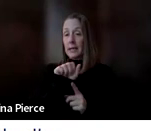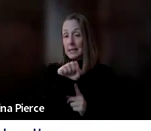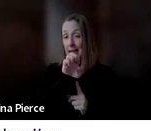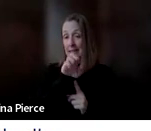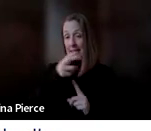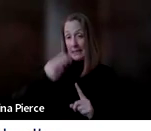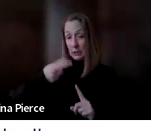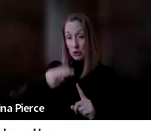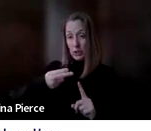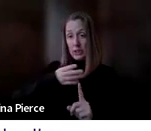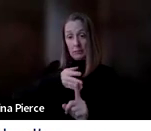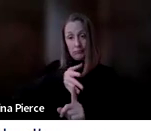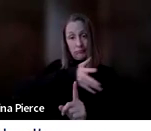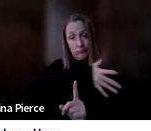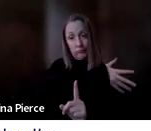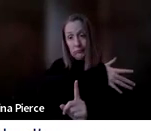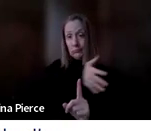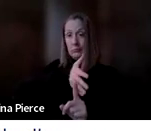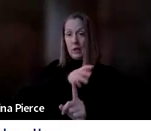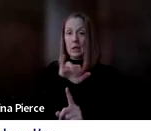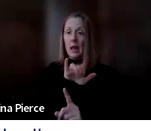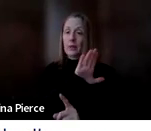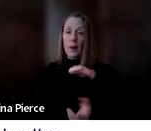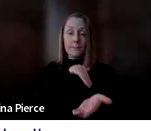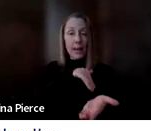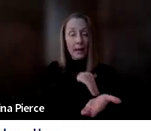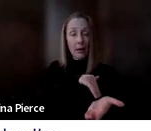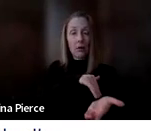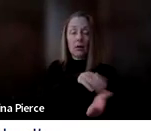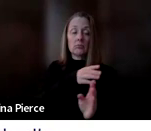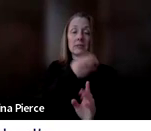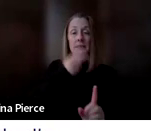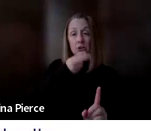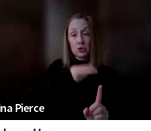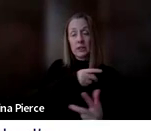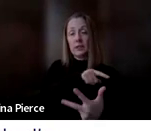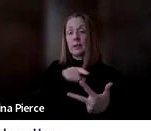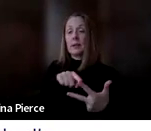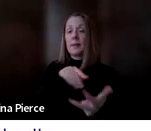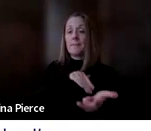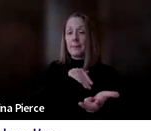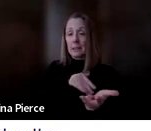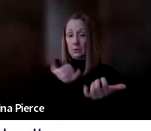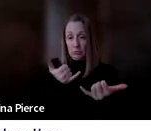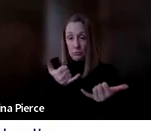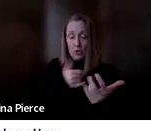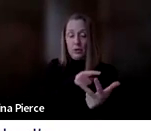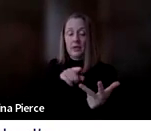things and considers things like someone's medical history, their current medical status, their education, their occupation,